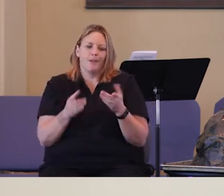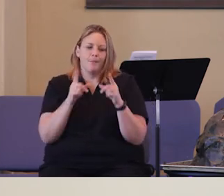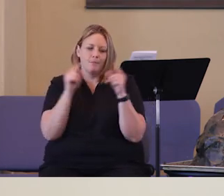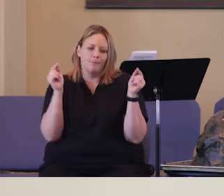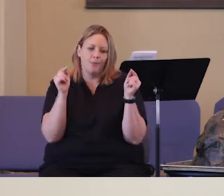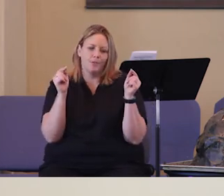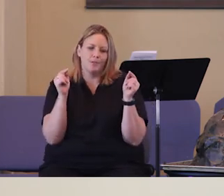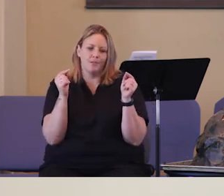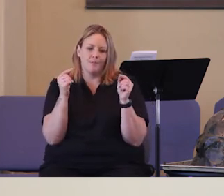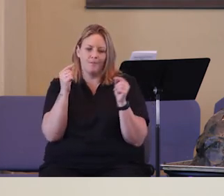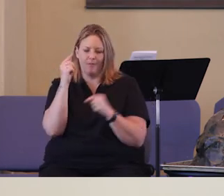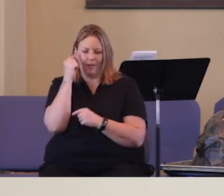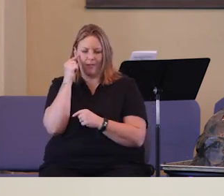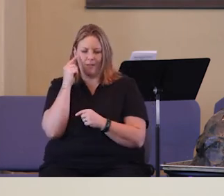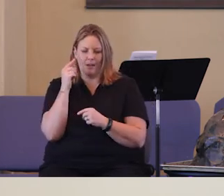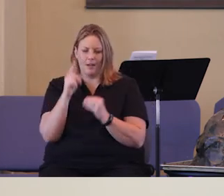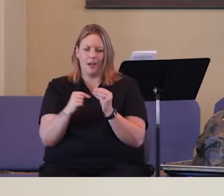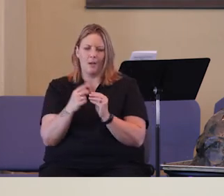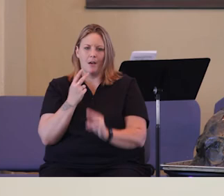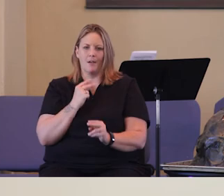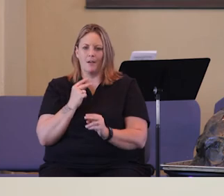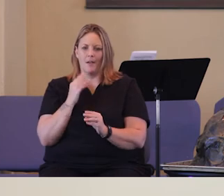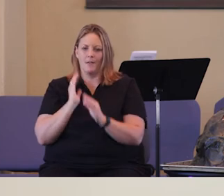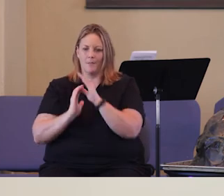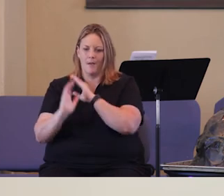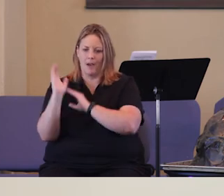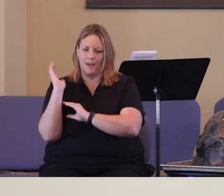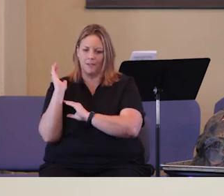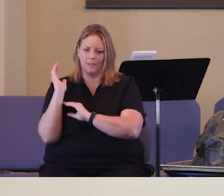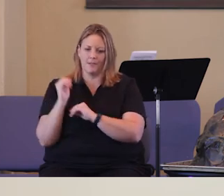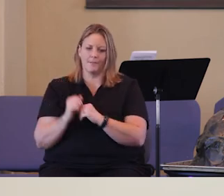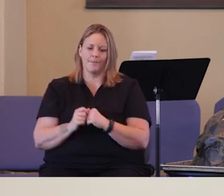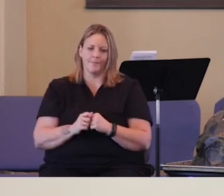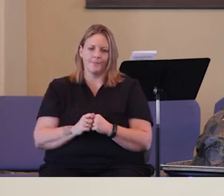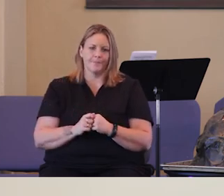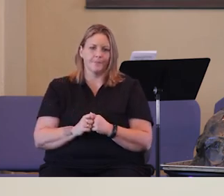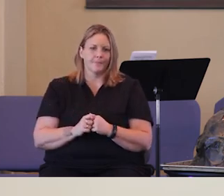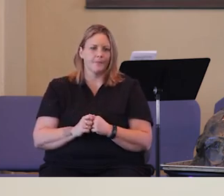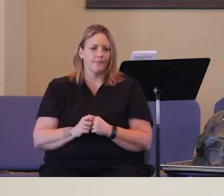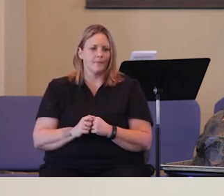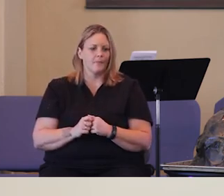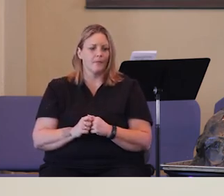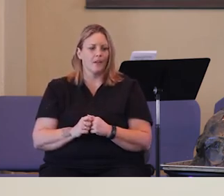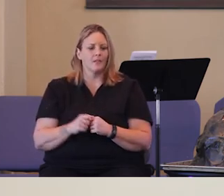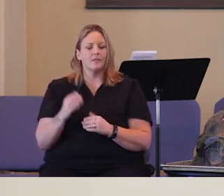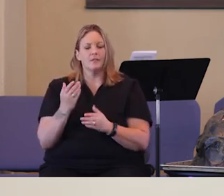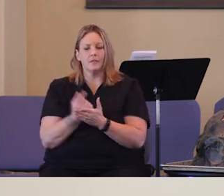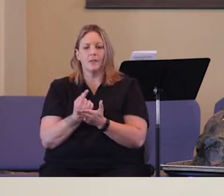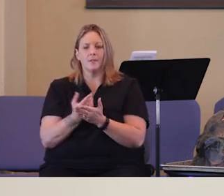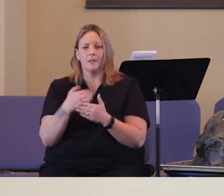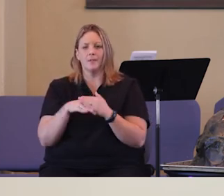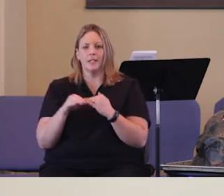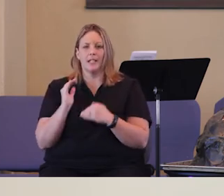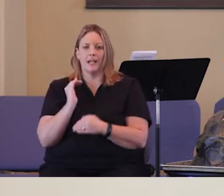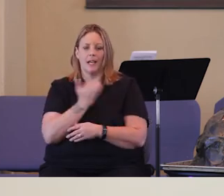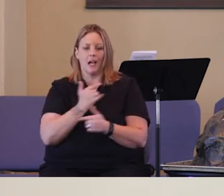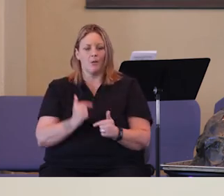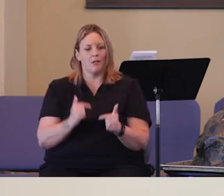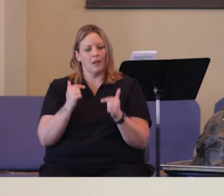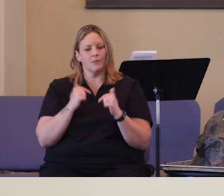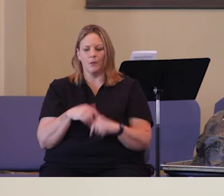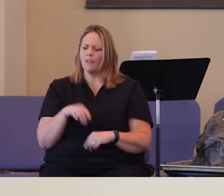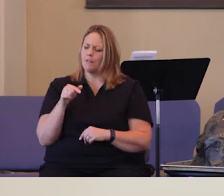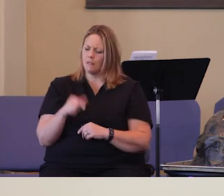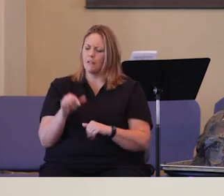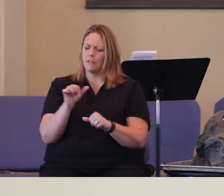the past. It's the way God wanted me to do it that time, let me do it this time. And sometimes in our lives, we can sometimes say, well,